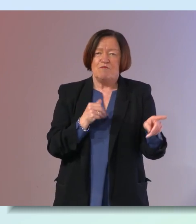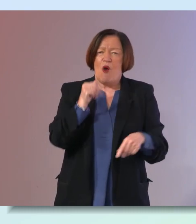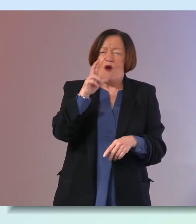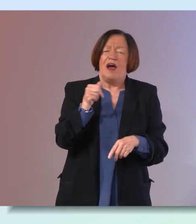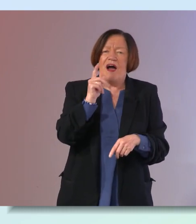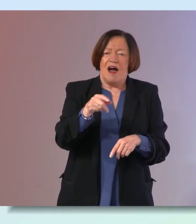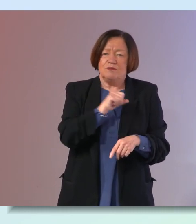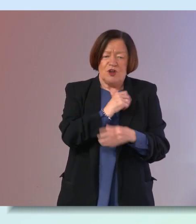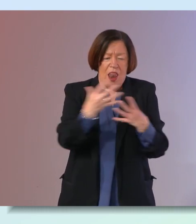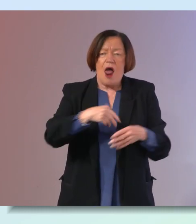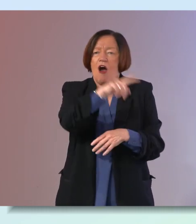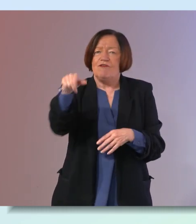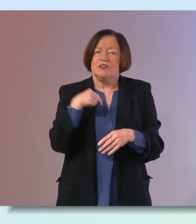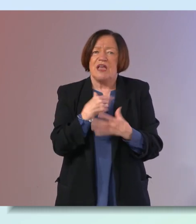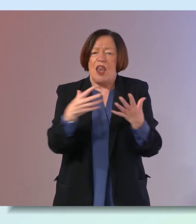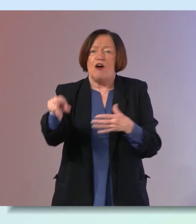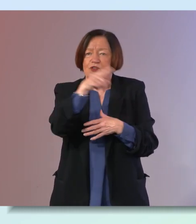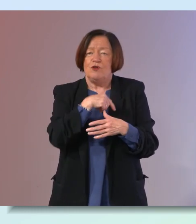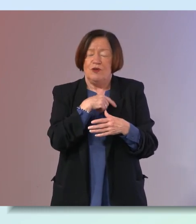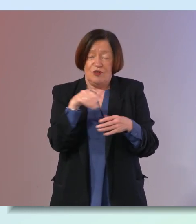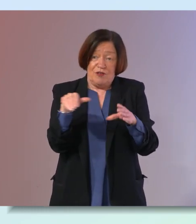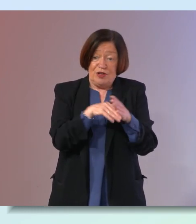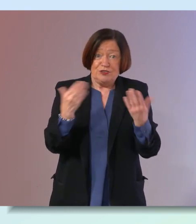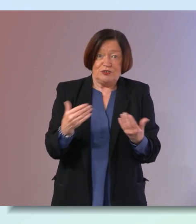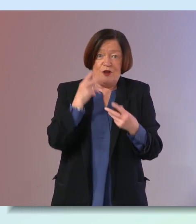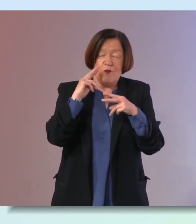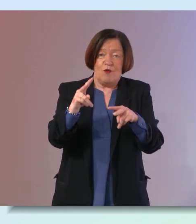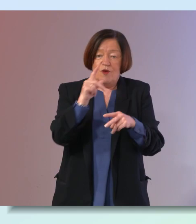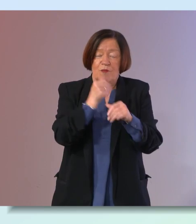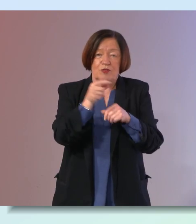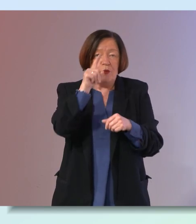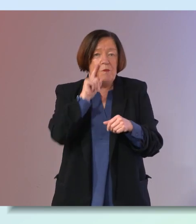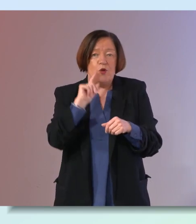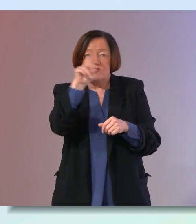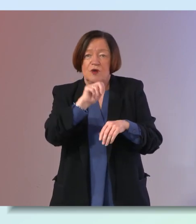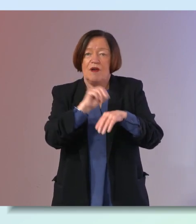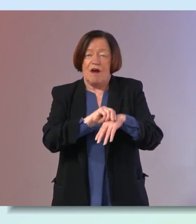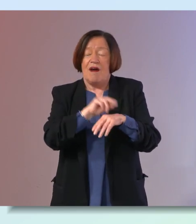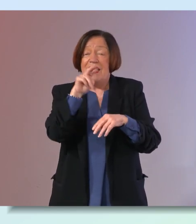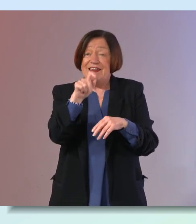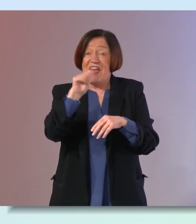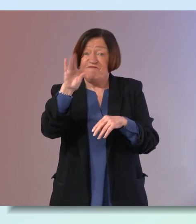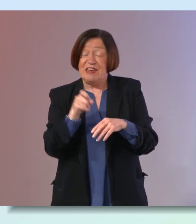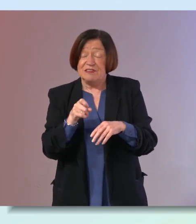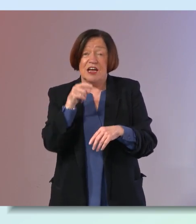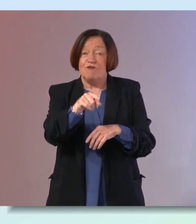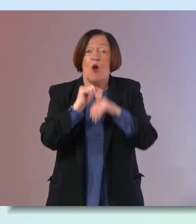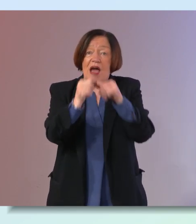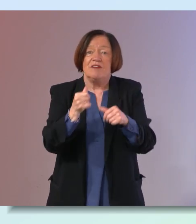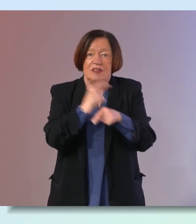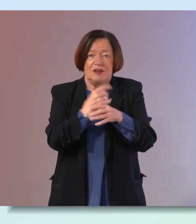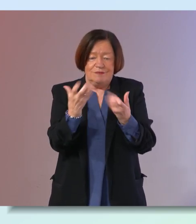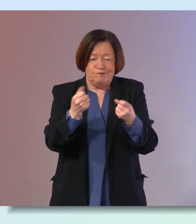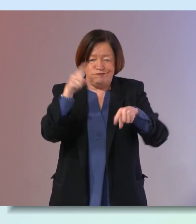really i'm sure a lot of us and a lot of you joining us today have watched the blue zones on netflix and if you haven't there are